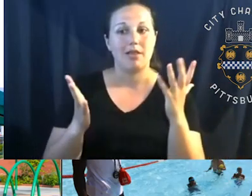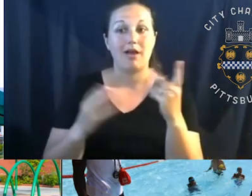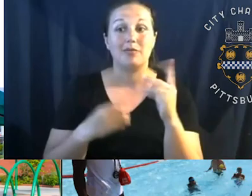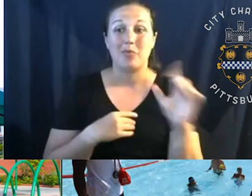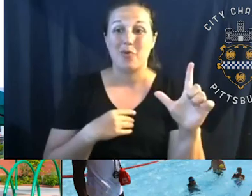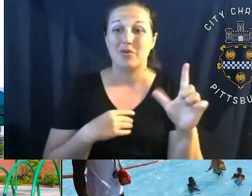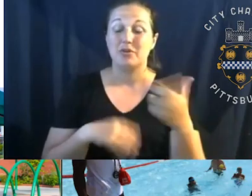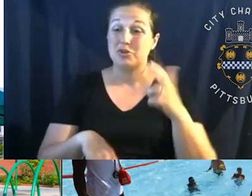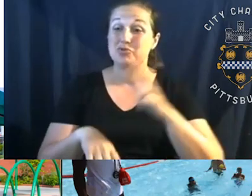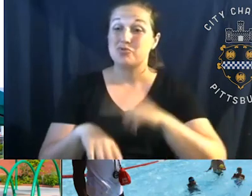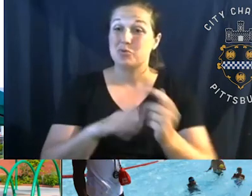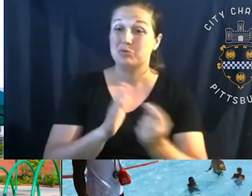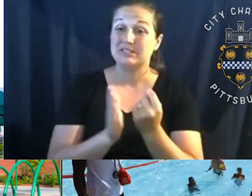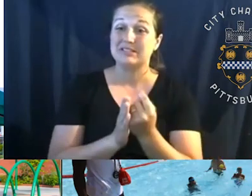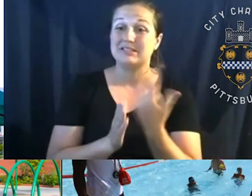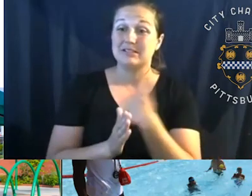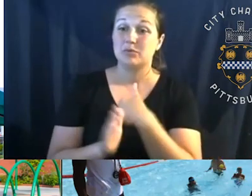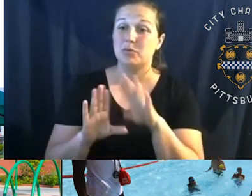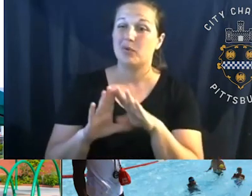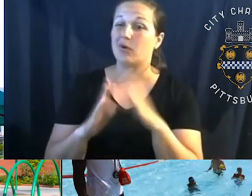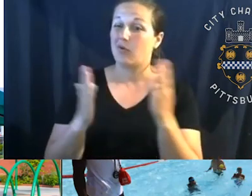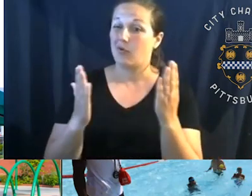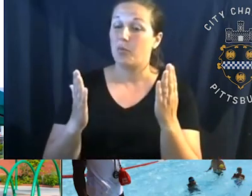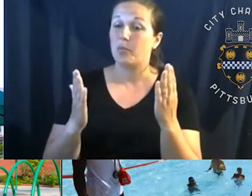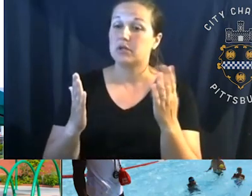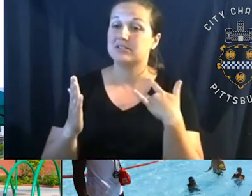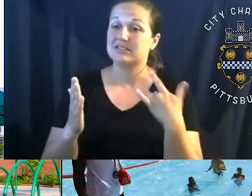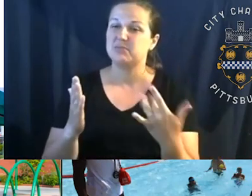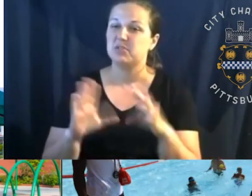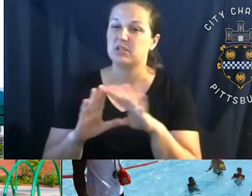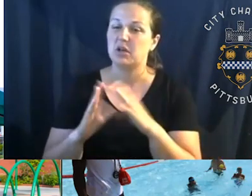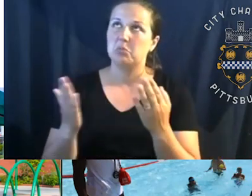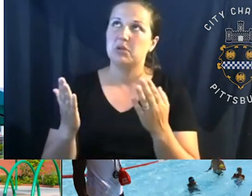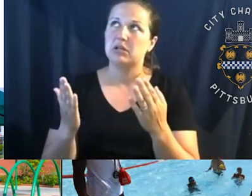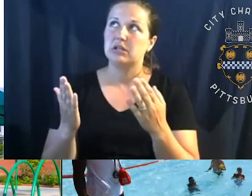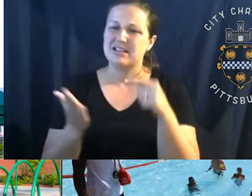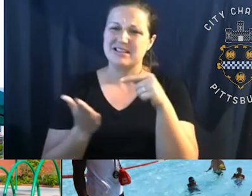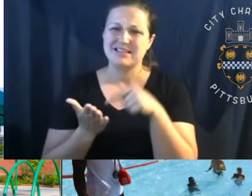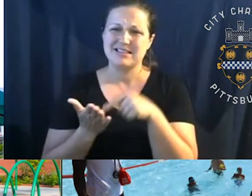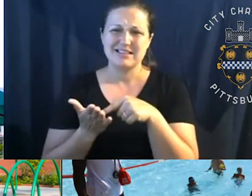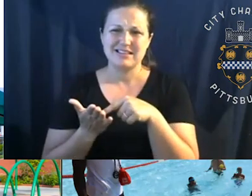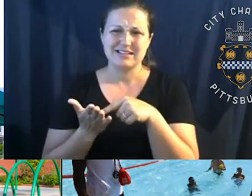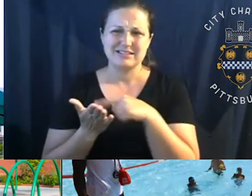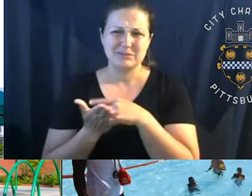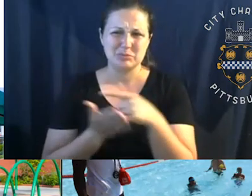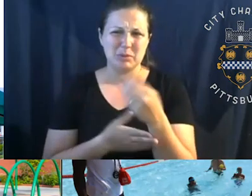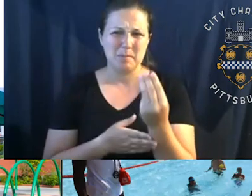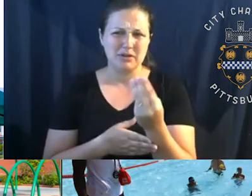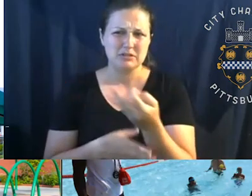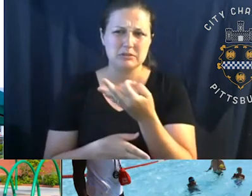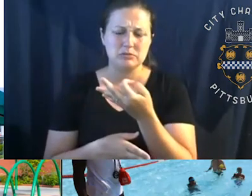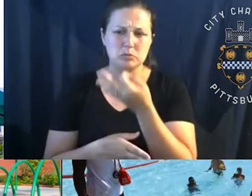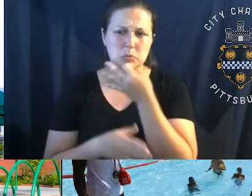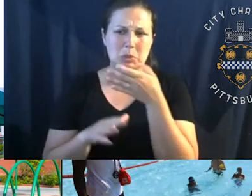normal season, we would have opened them probably. I think we'd be opening them this coming Monday. Usually it follows right after